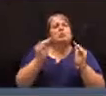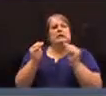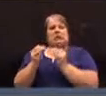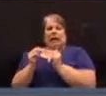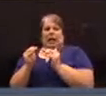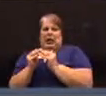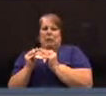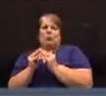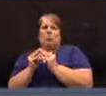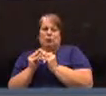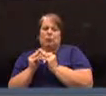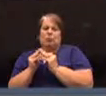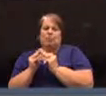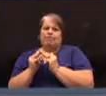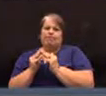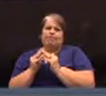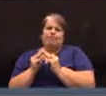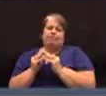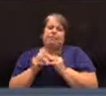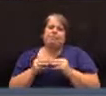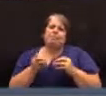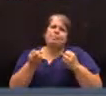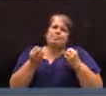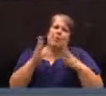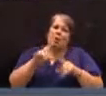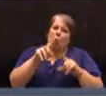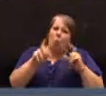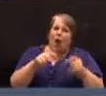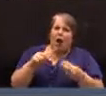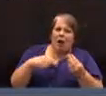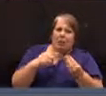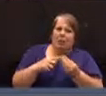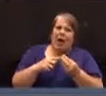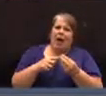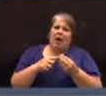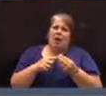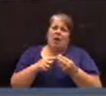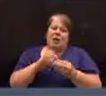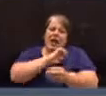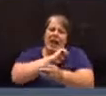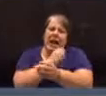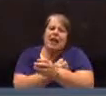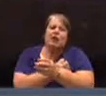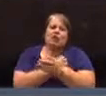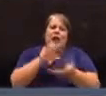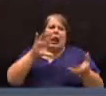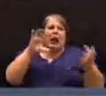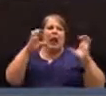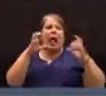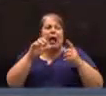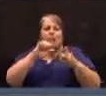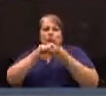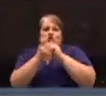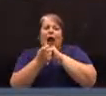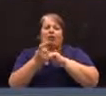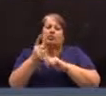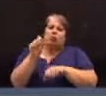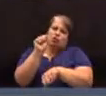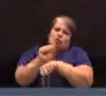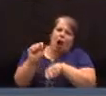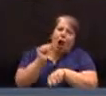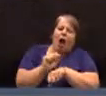the town. There's a lot of questions about energy and climate change and jobs,